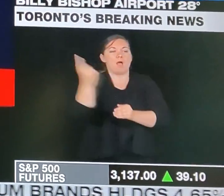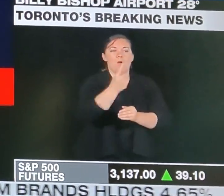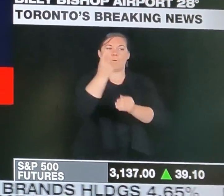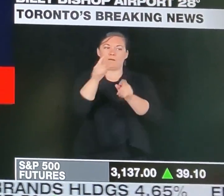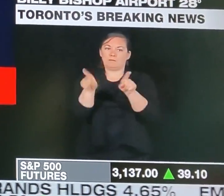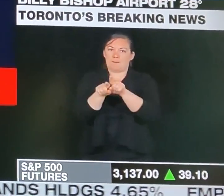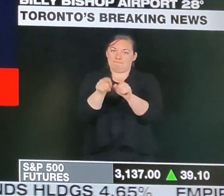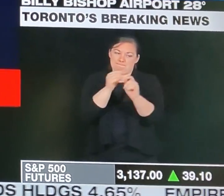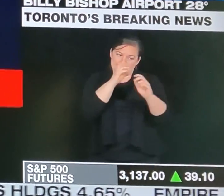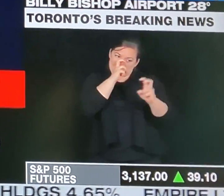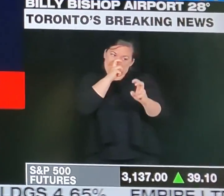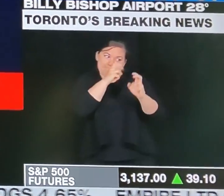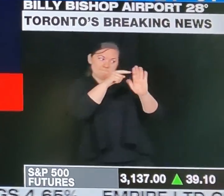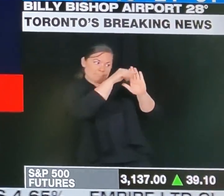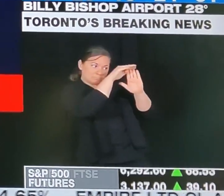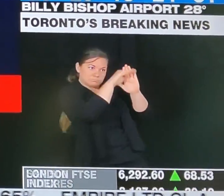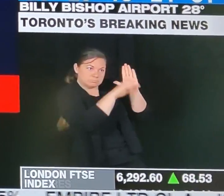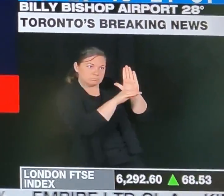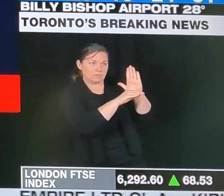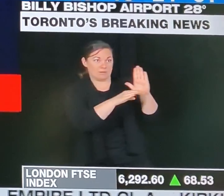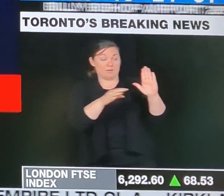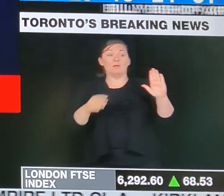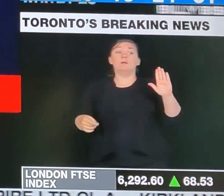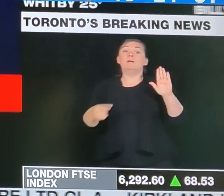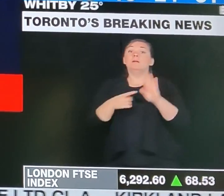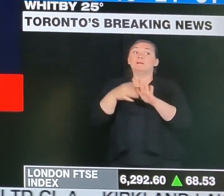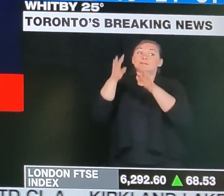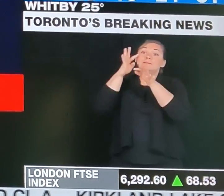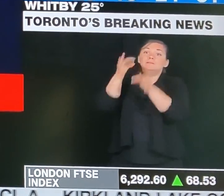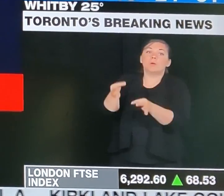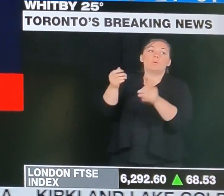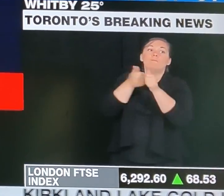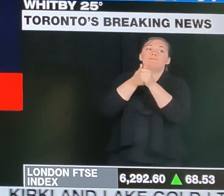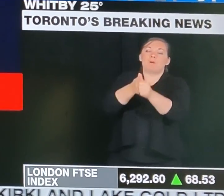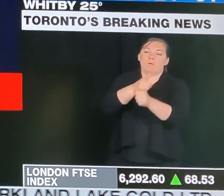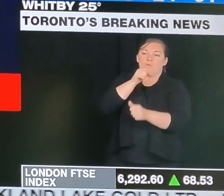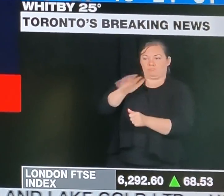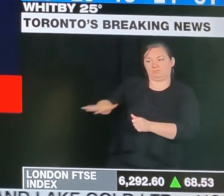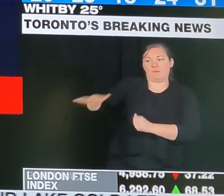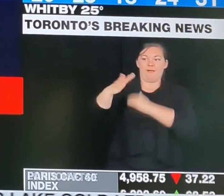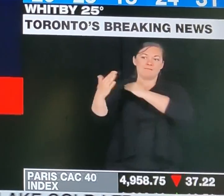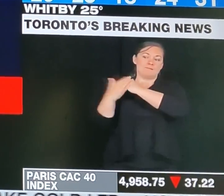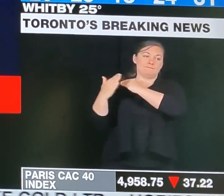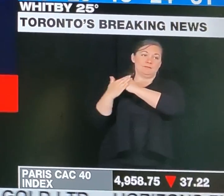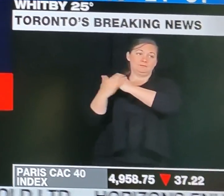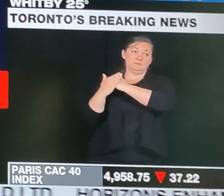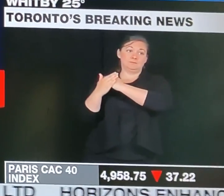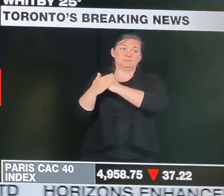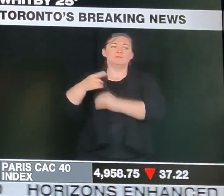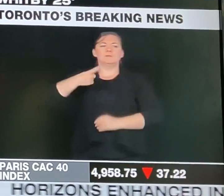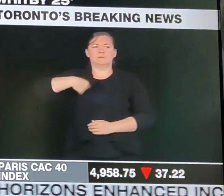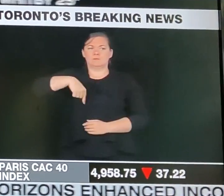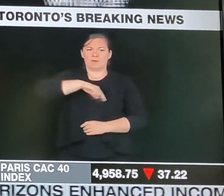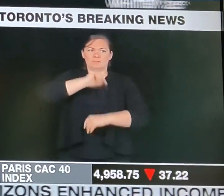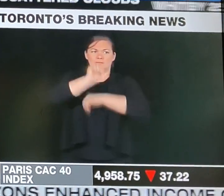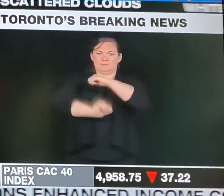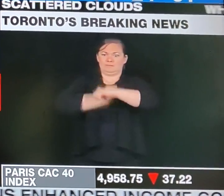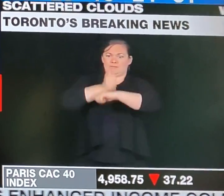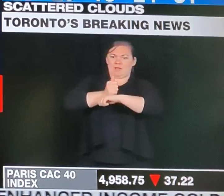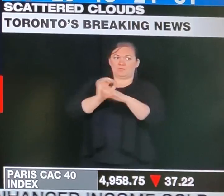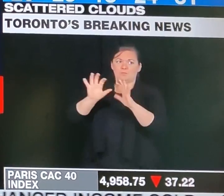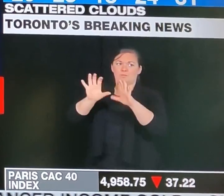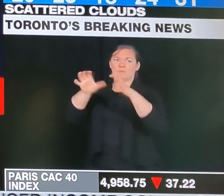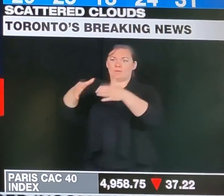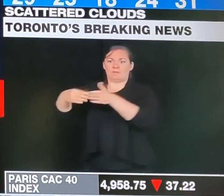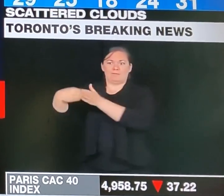mental health impacts are real on our kids. So we hope and we're planning for students to return over time in short work to a